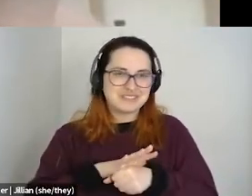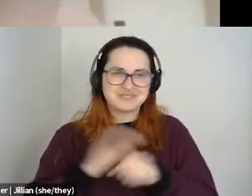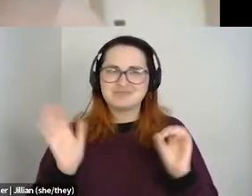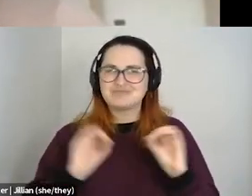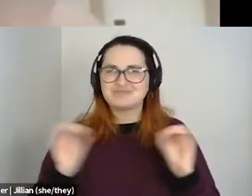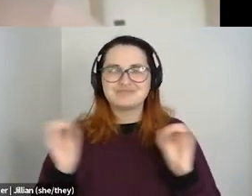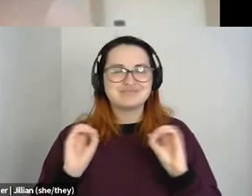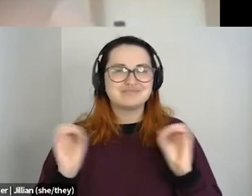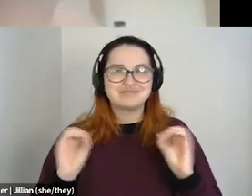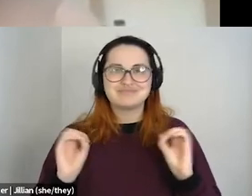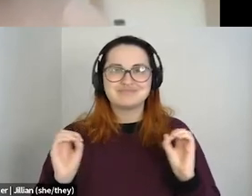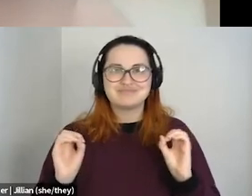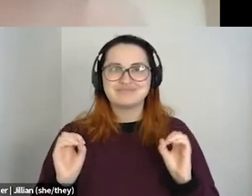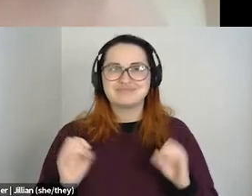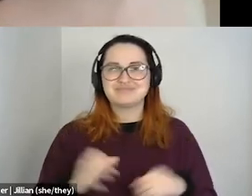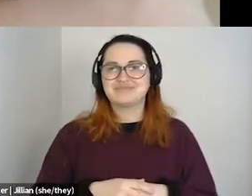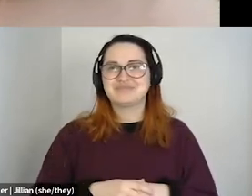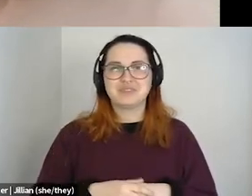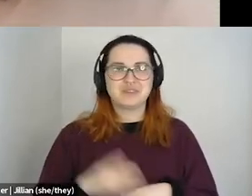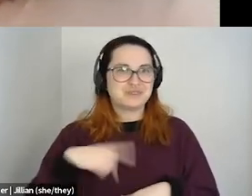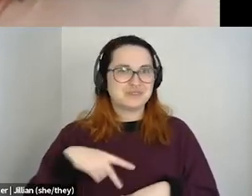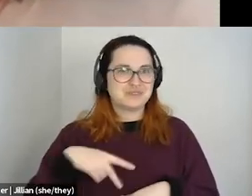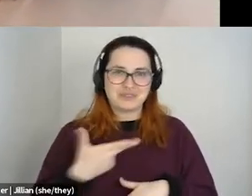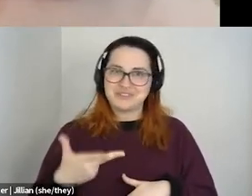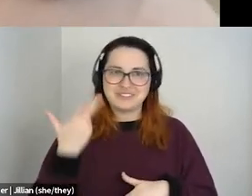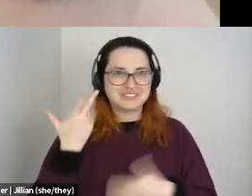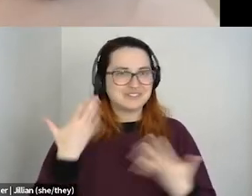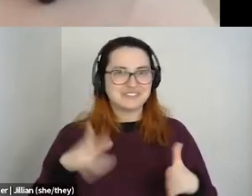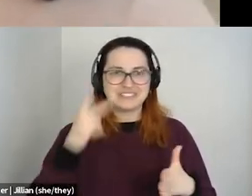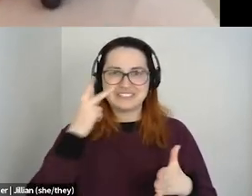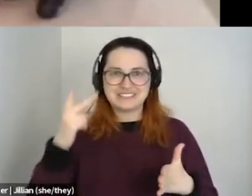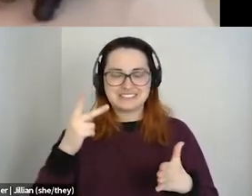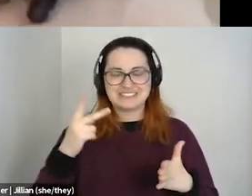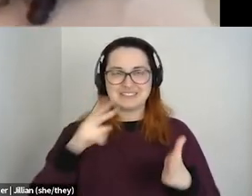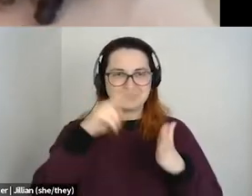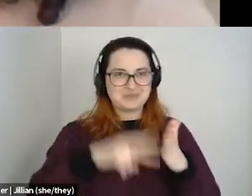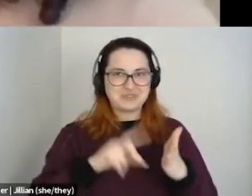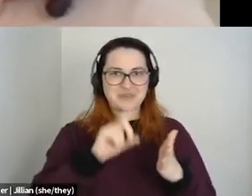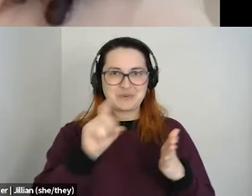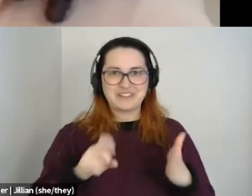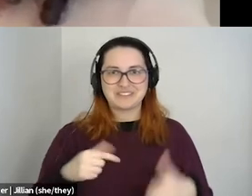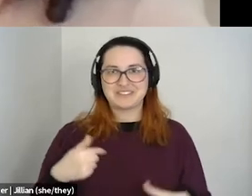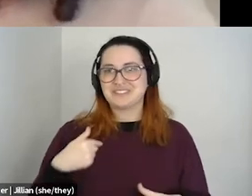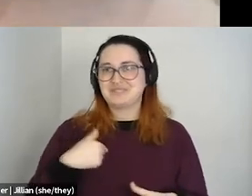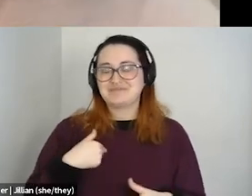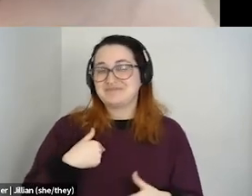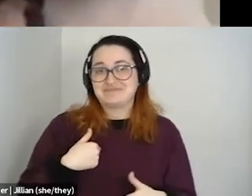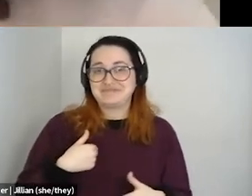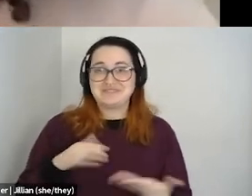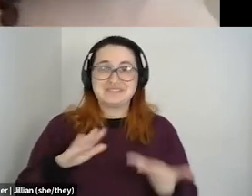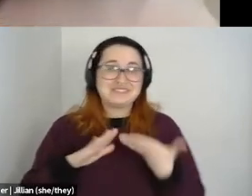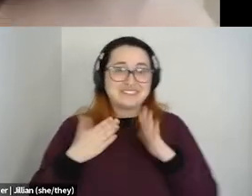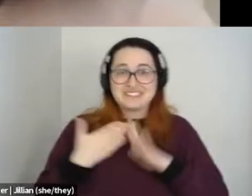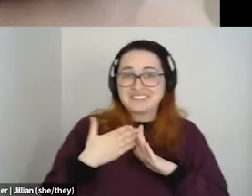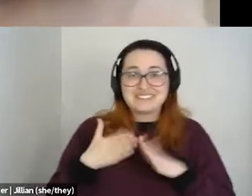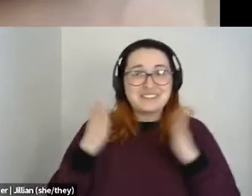about anything. Um, we've all seen the questions. So, um, so I am just a little city boy living here, came from a